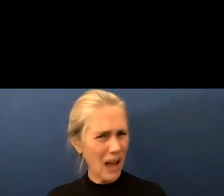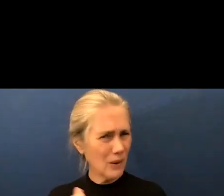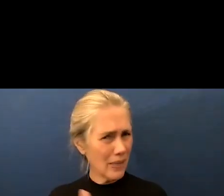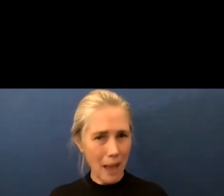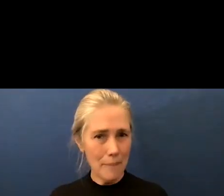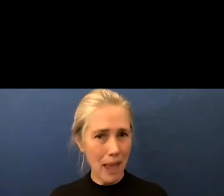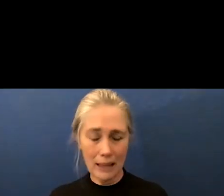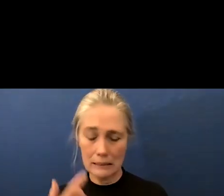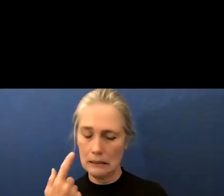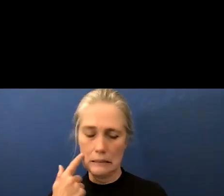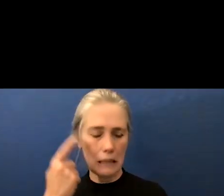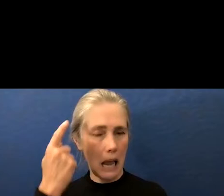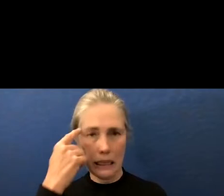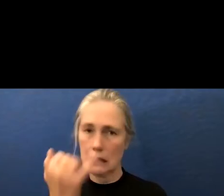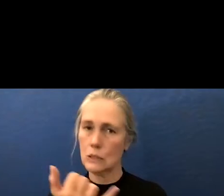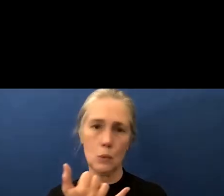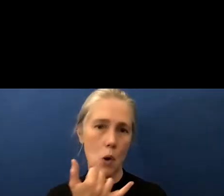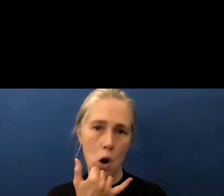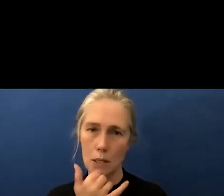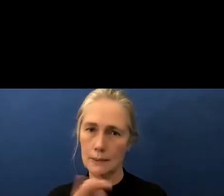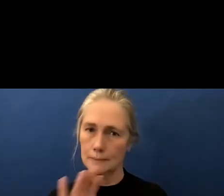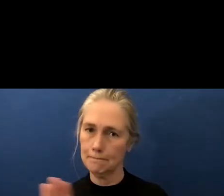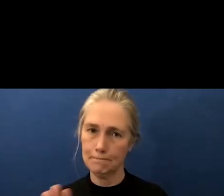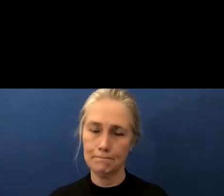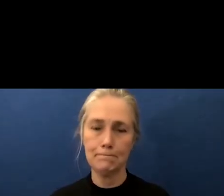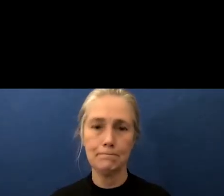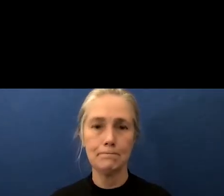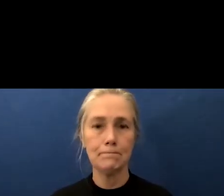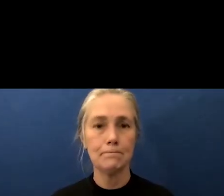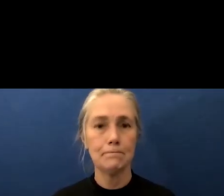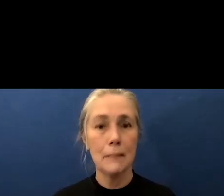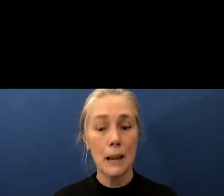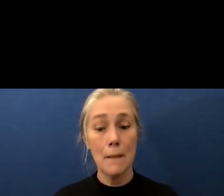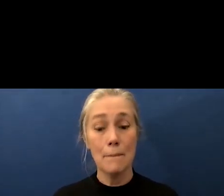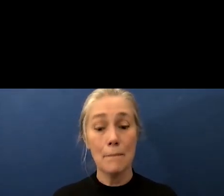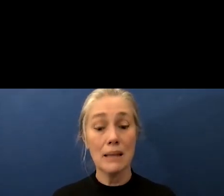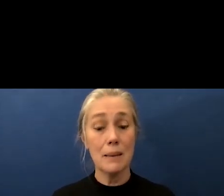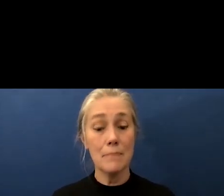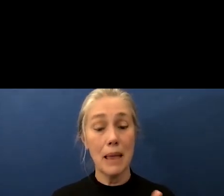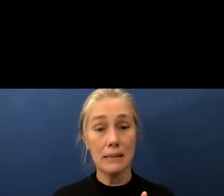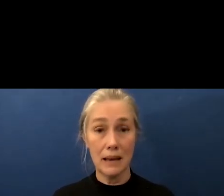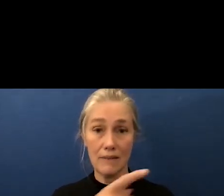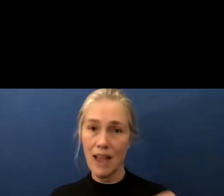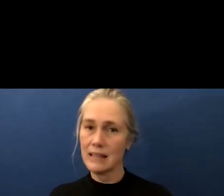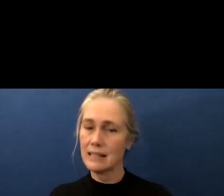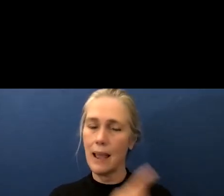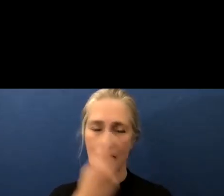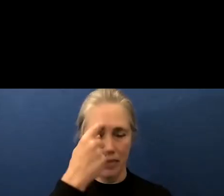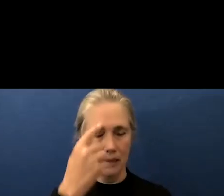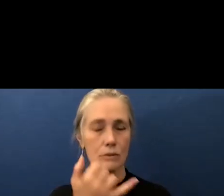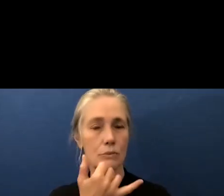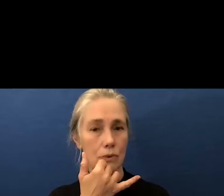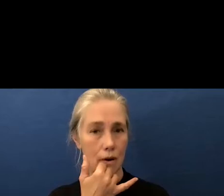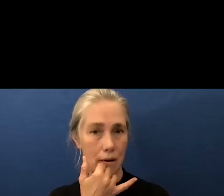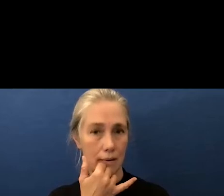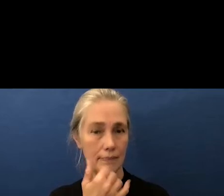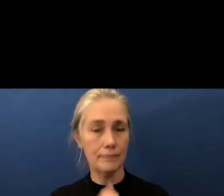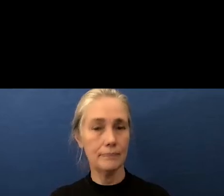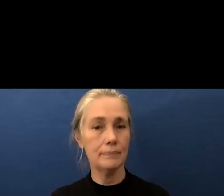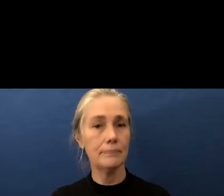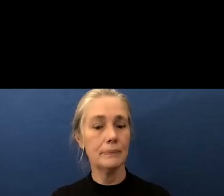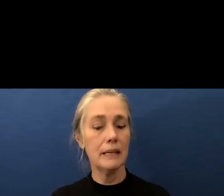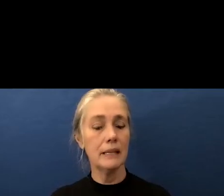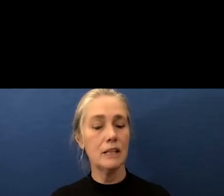that's uh inherently wrong as well as the mandating of vaccines as well and i just wanted to uh make that